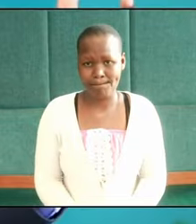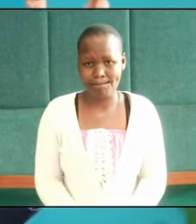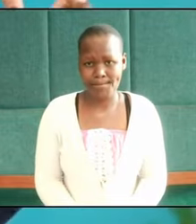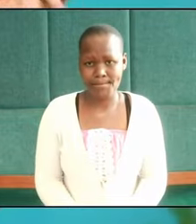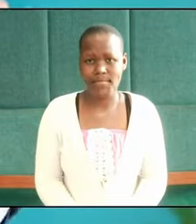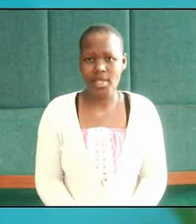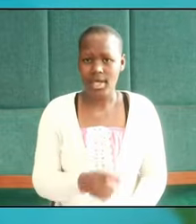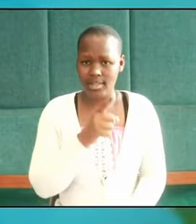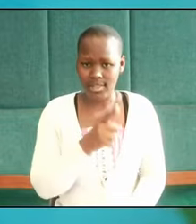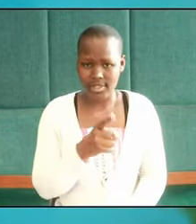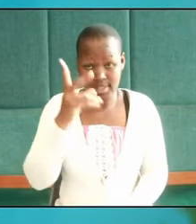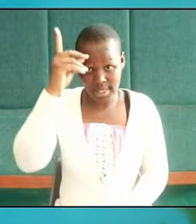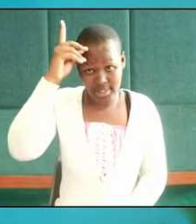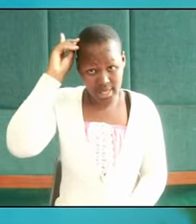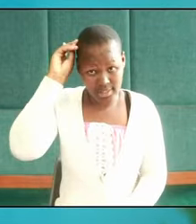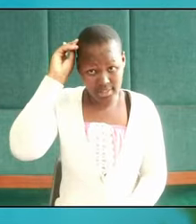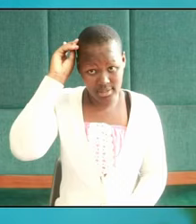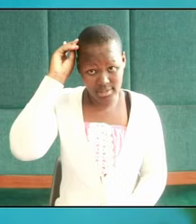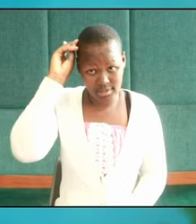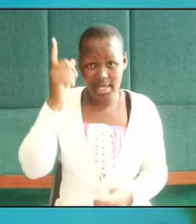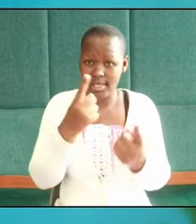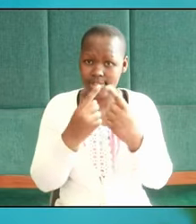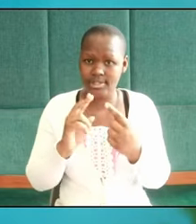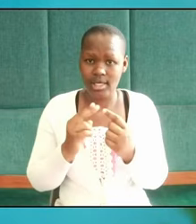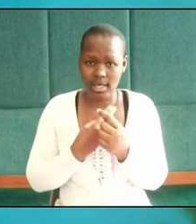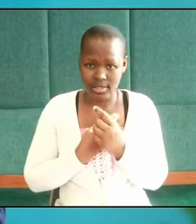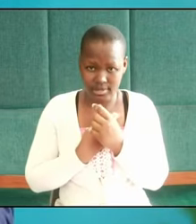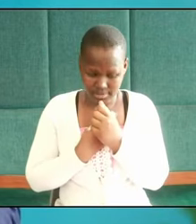this that Daniel tells us